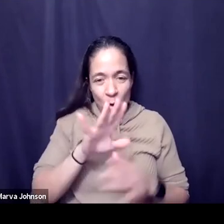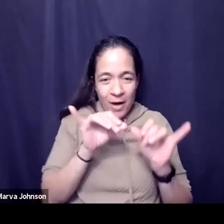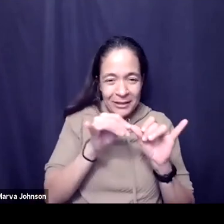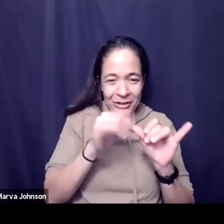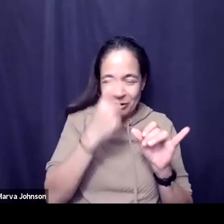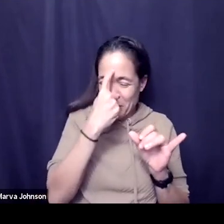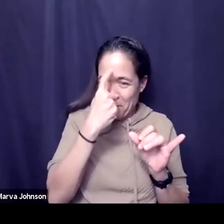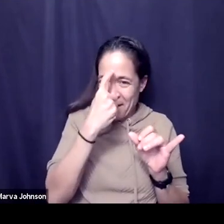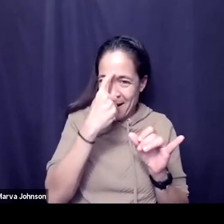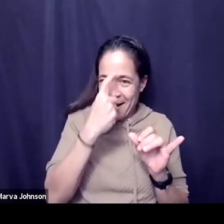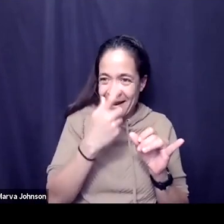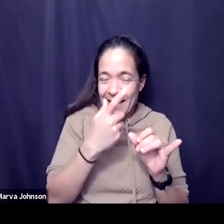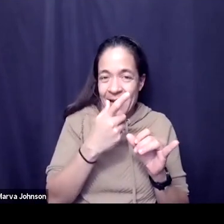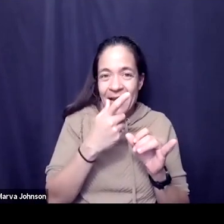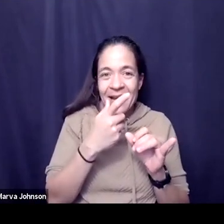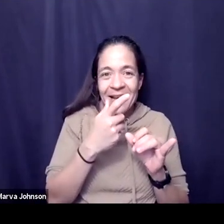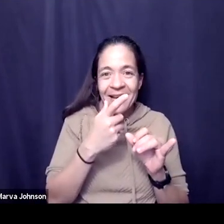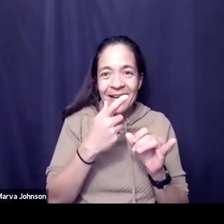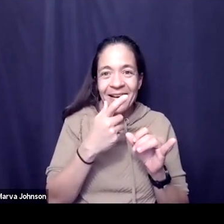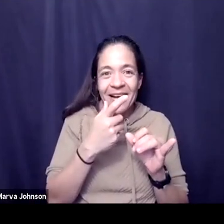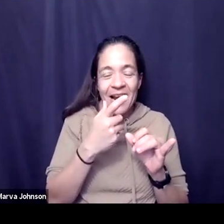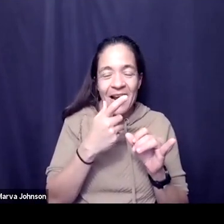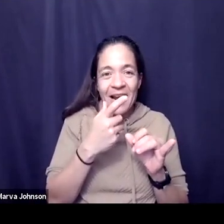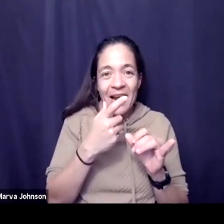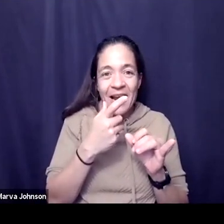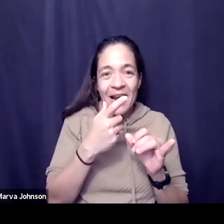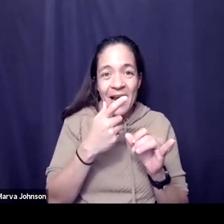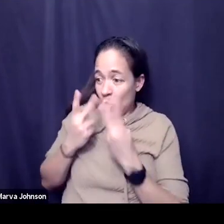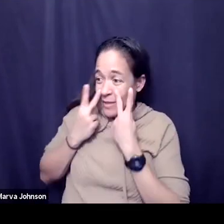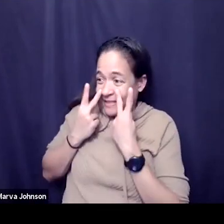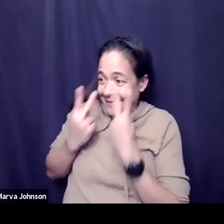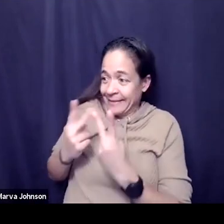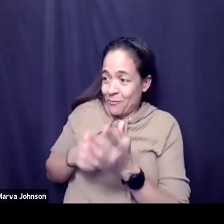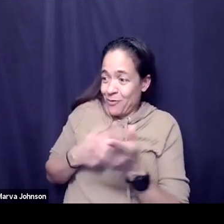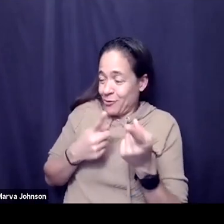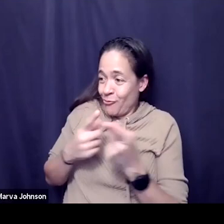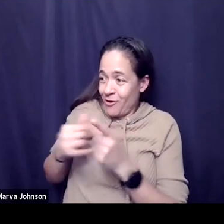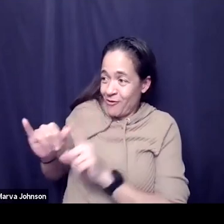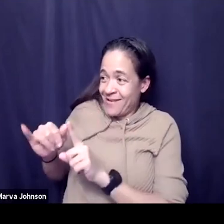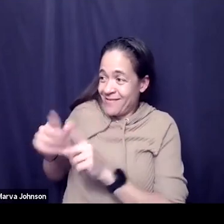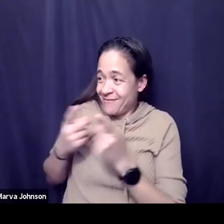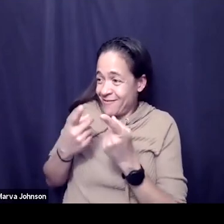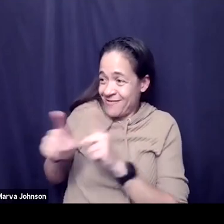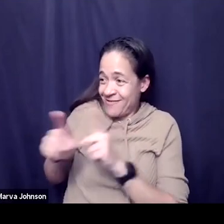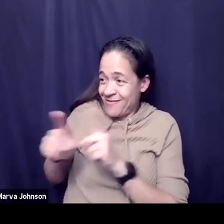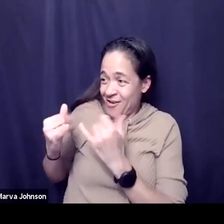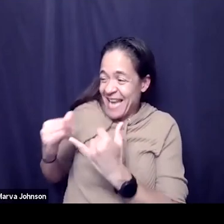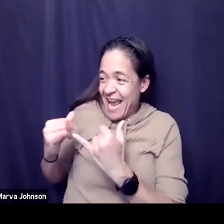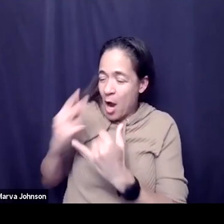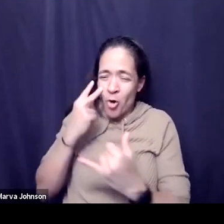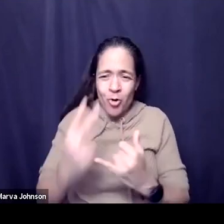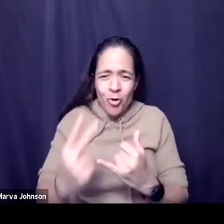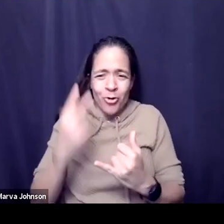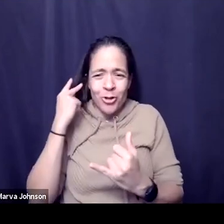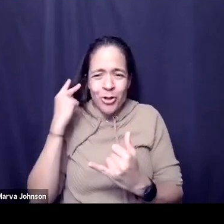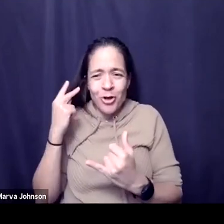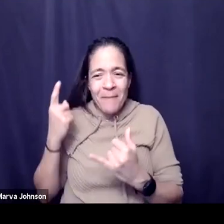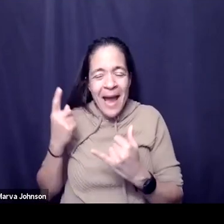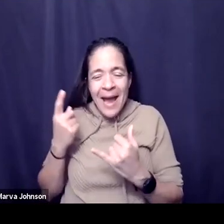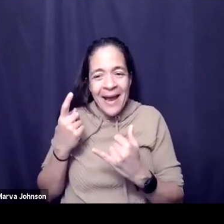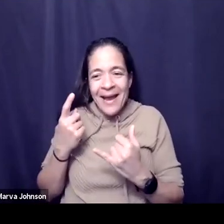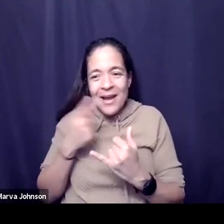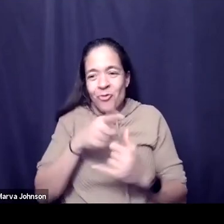like what's the impact or the meaning of all of that when it was for a period of time just a series of inquiries on on an email